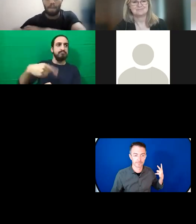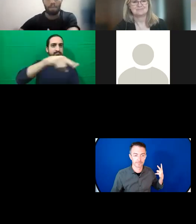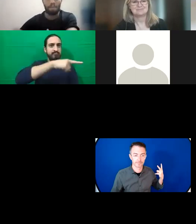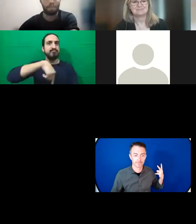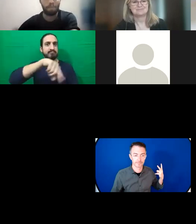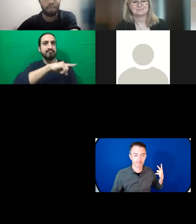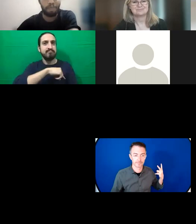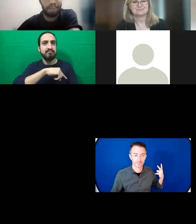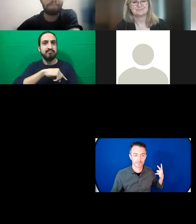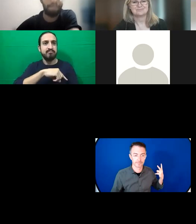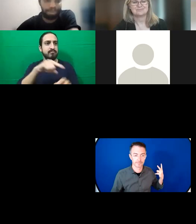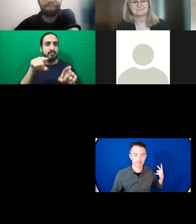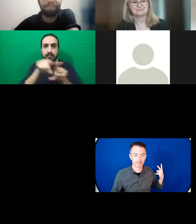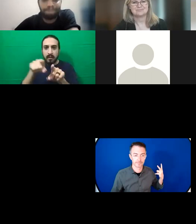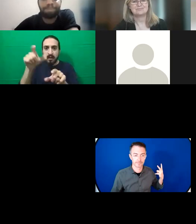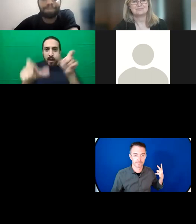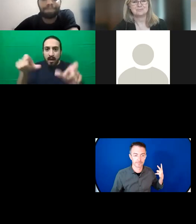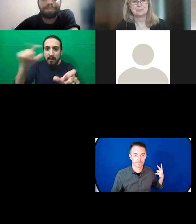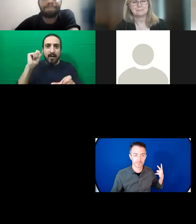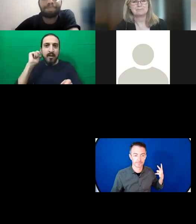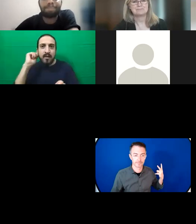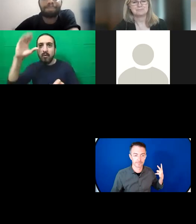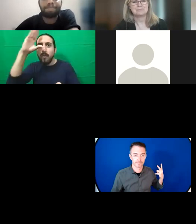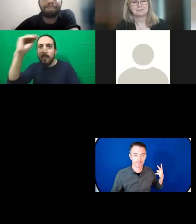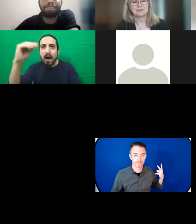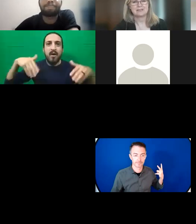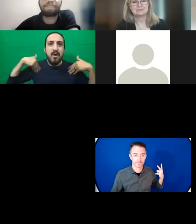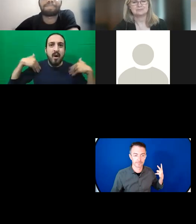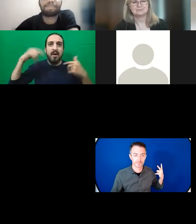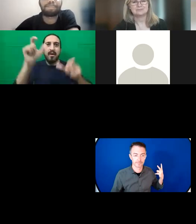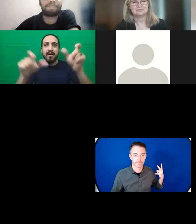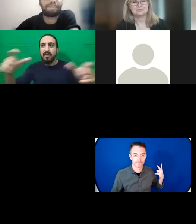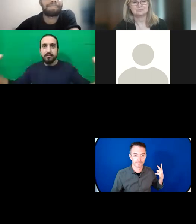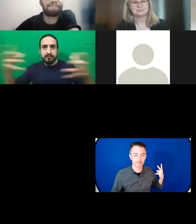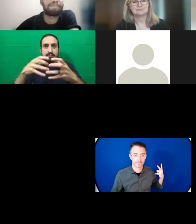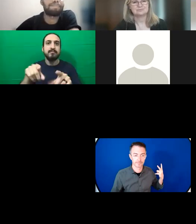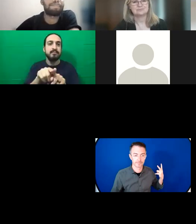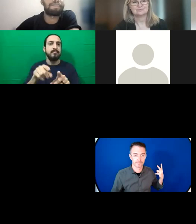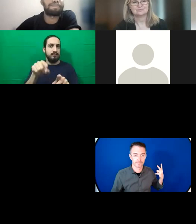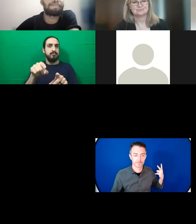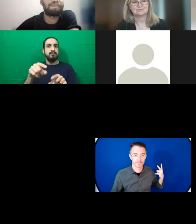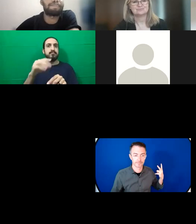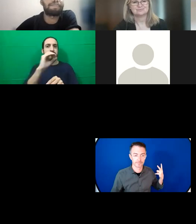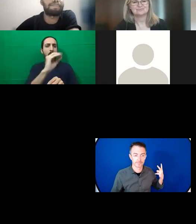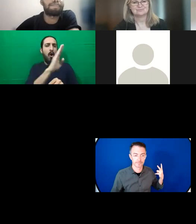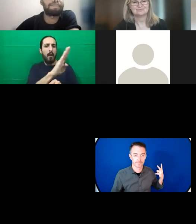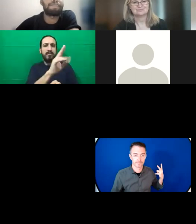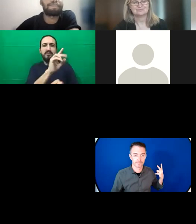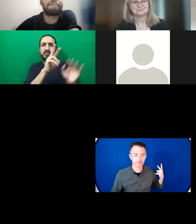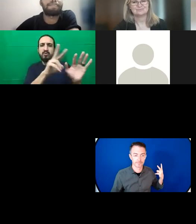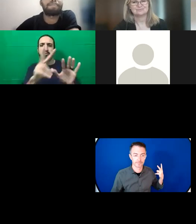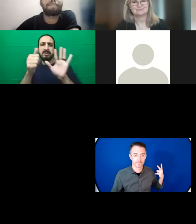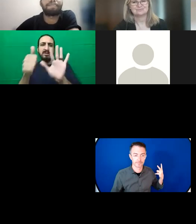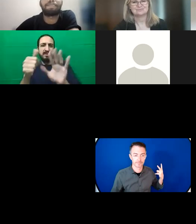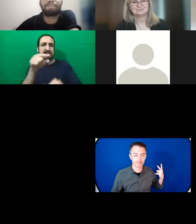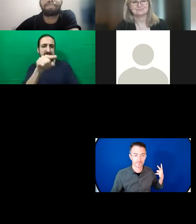COP26 is one but the future to build on the gender action plan is another and I think you are